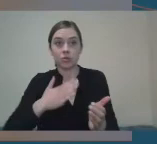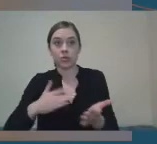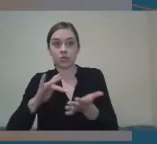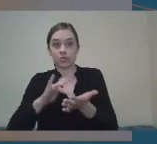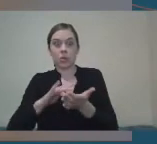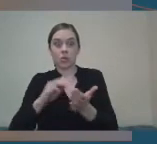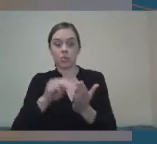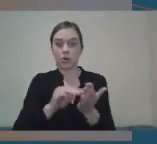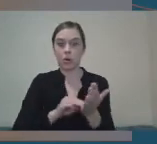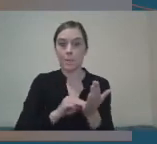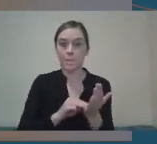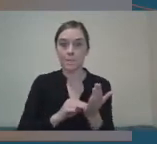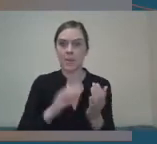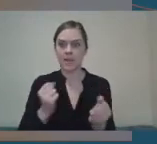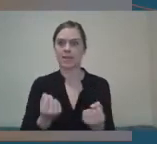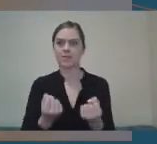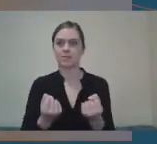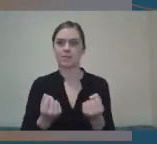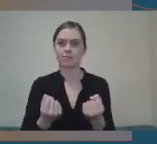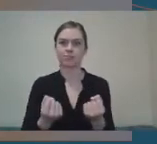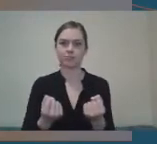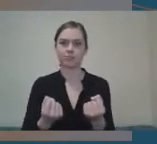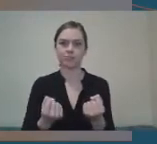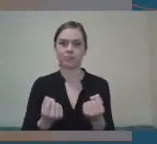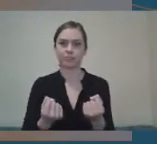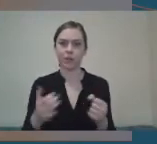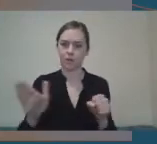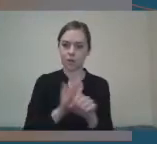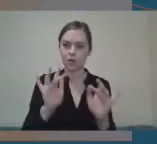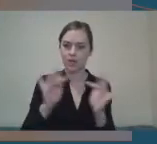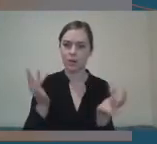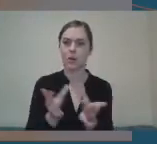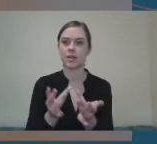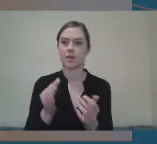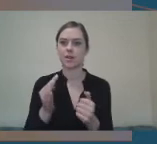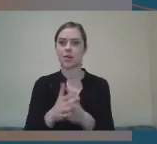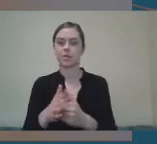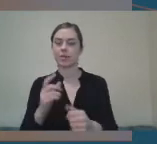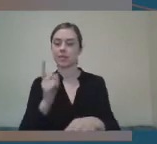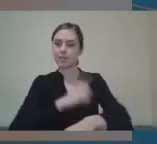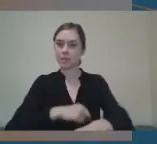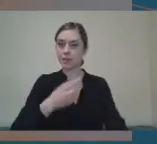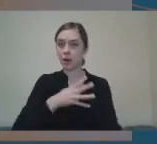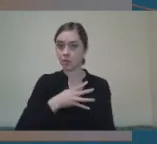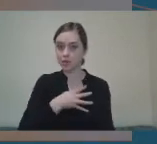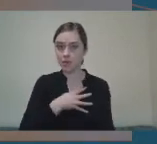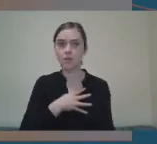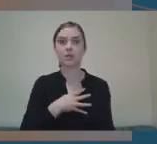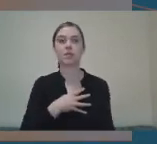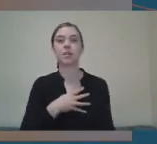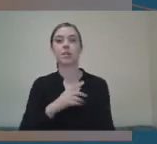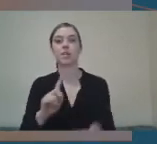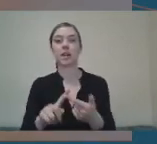where we now have a full network of disability officers who also formed the COVID